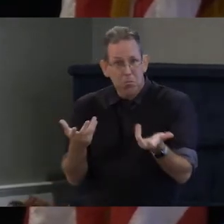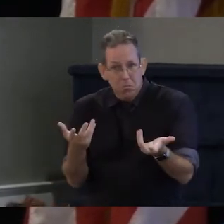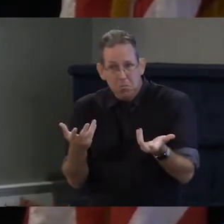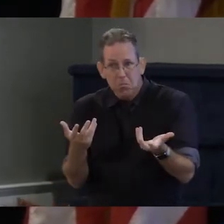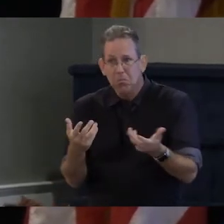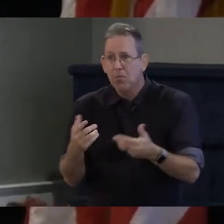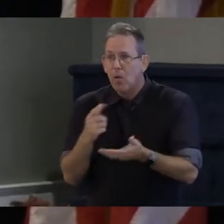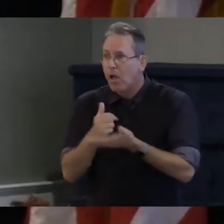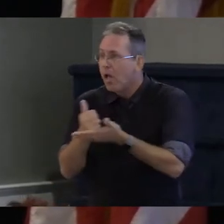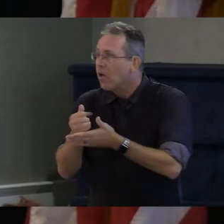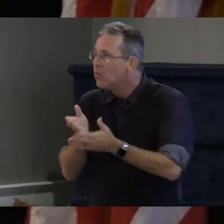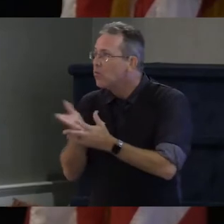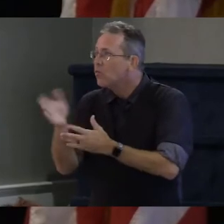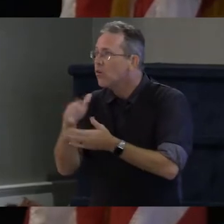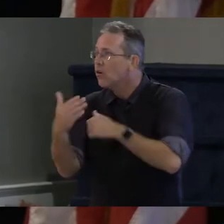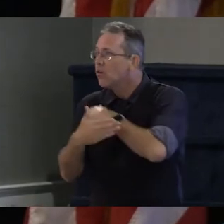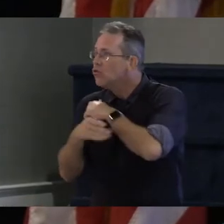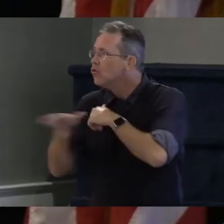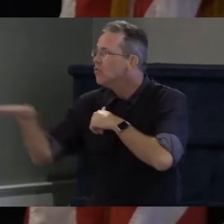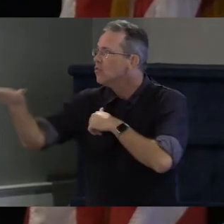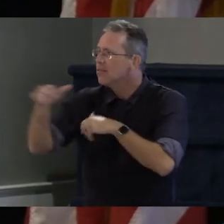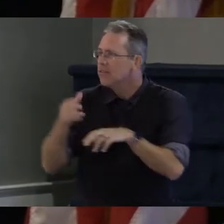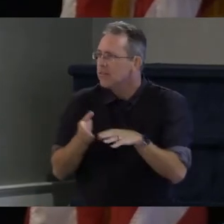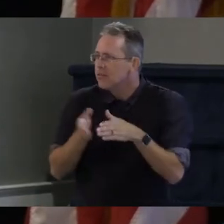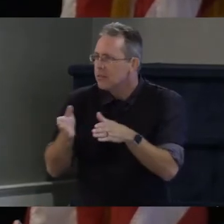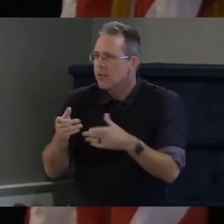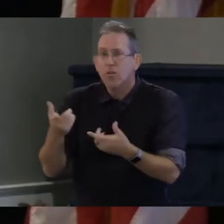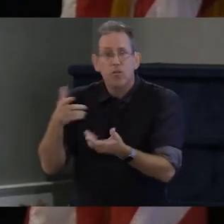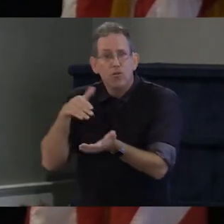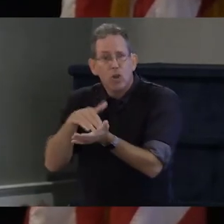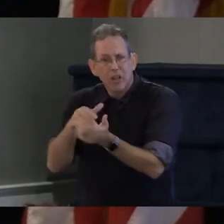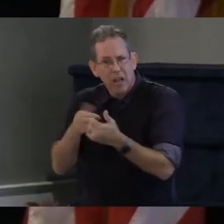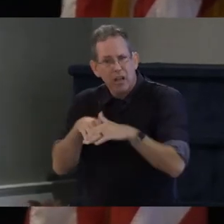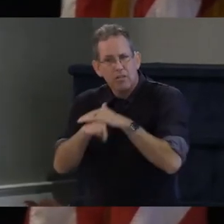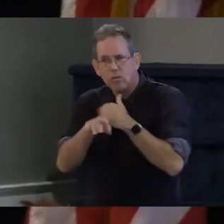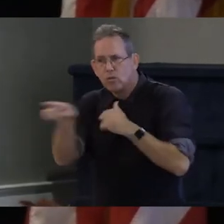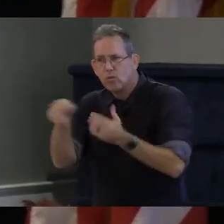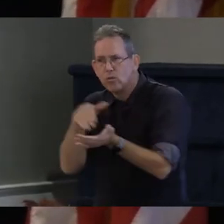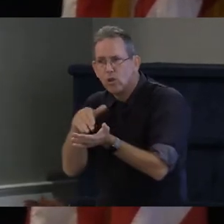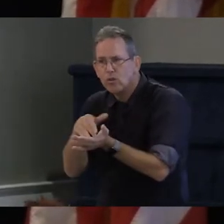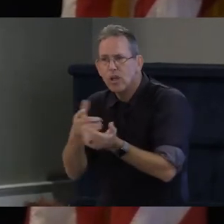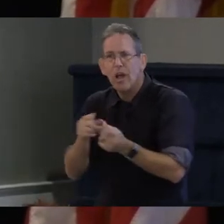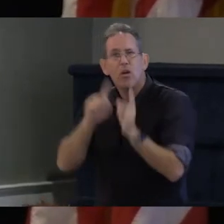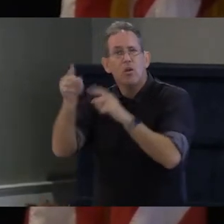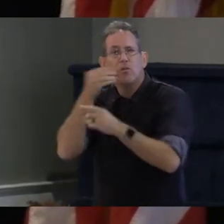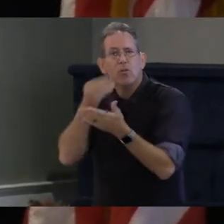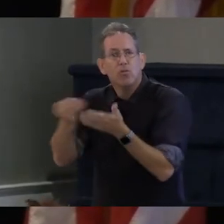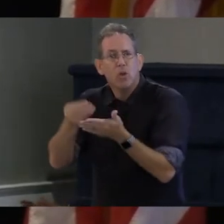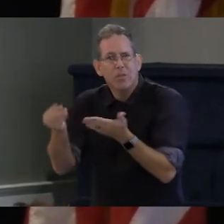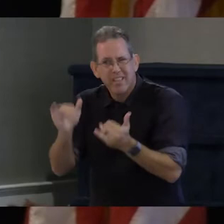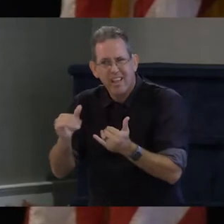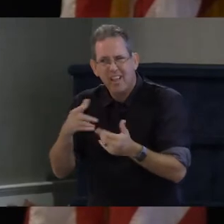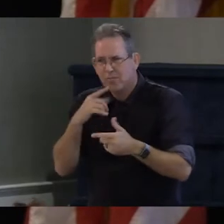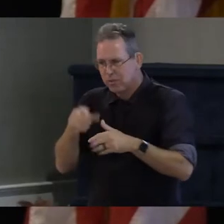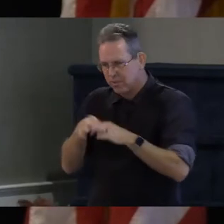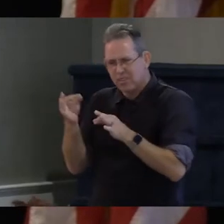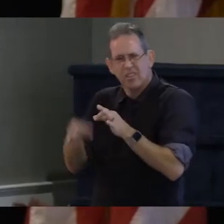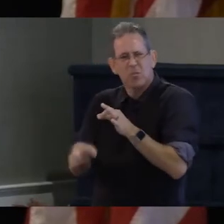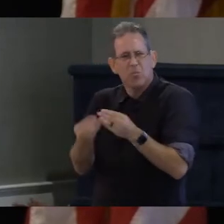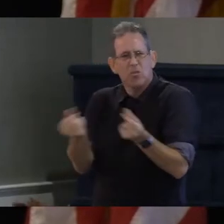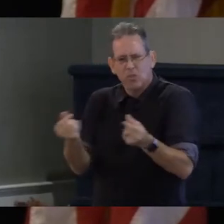who need one-off doctor's appointments or or uh you know going to the grocery store and things like that so there are actually